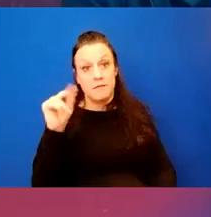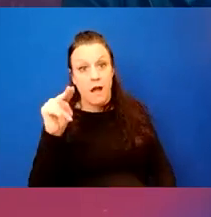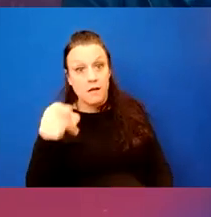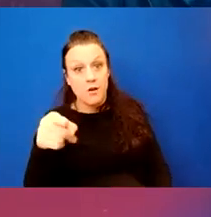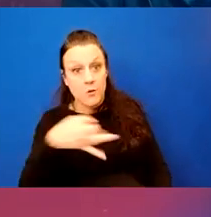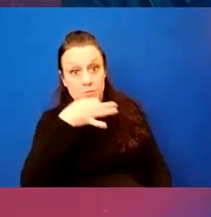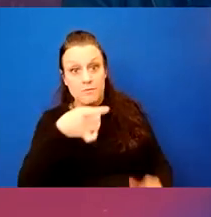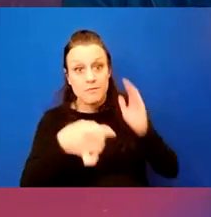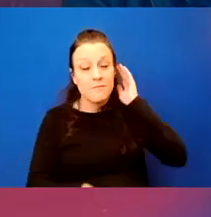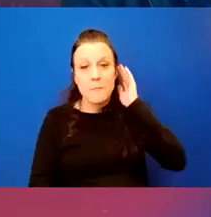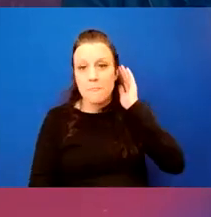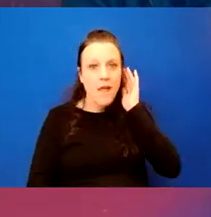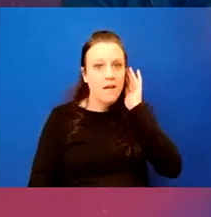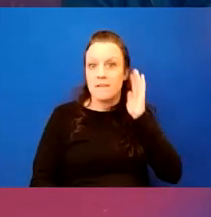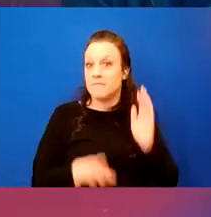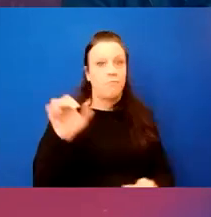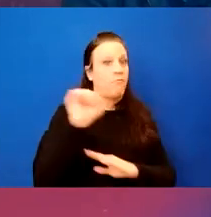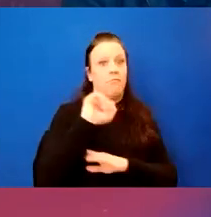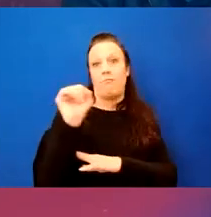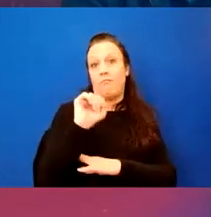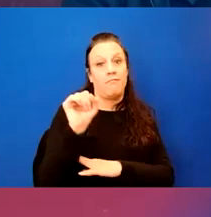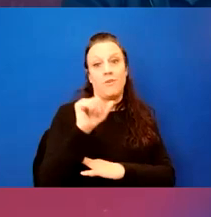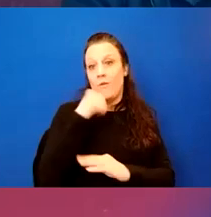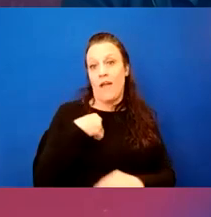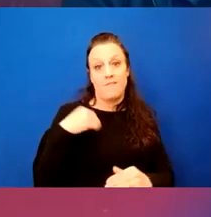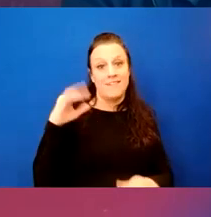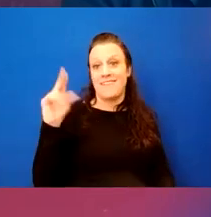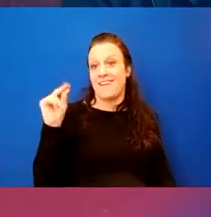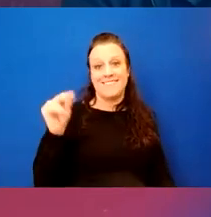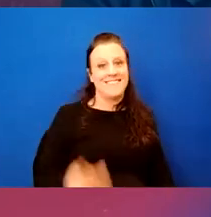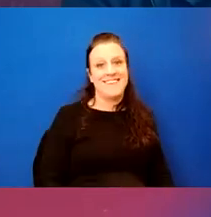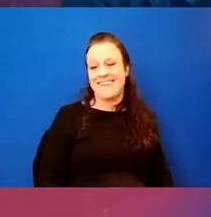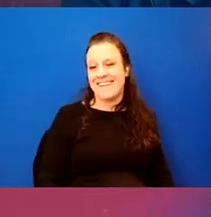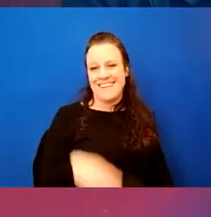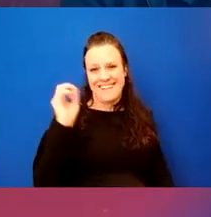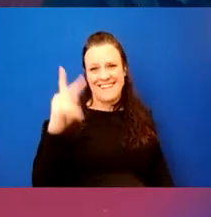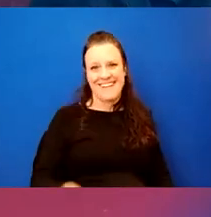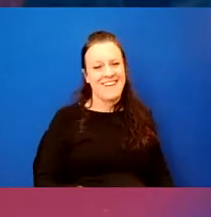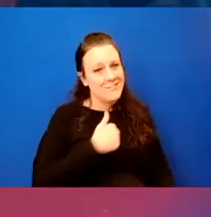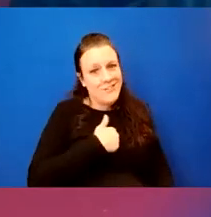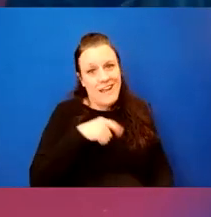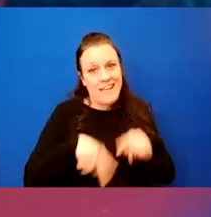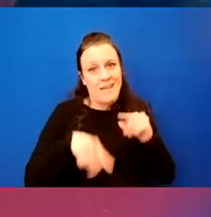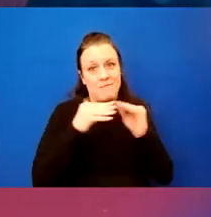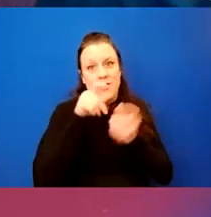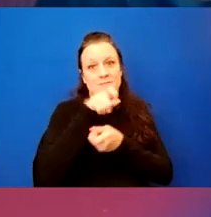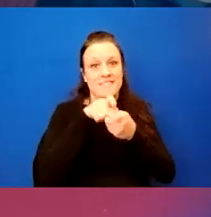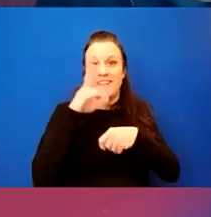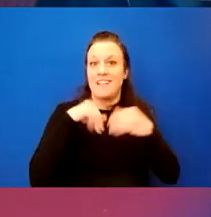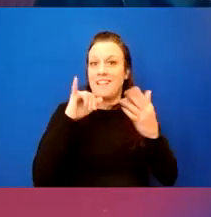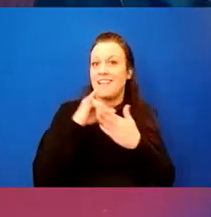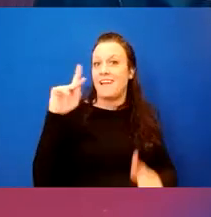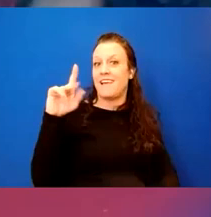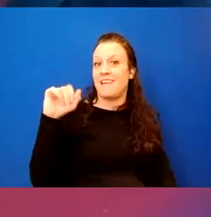are you good with logarithms? No, no, you've got, you don't have your slide rule with you. Um, all right. Sorry, I can't be more specific than that, Kathy.